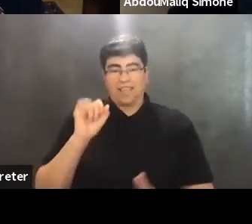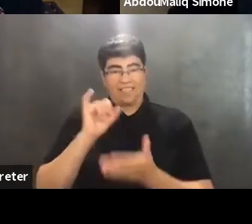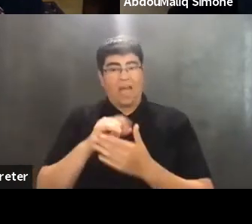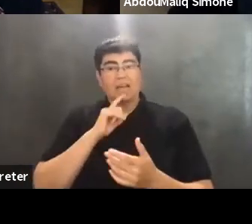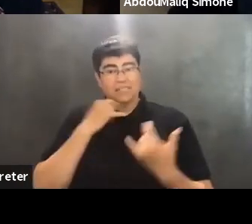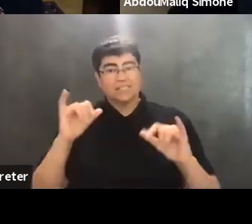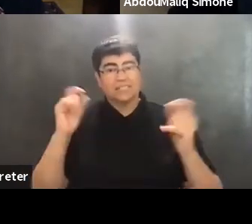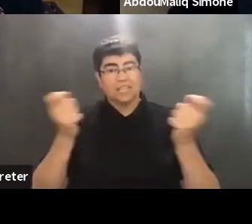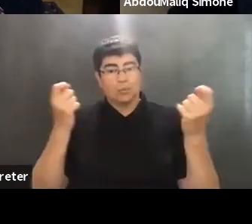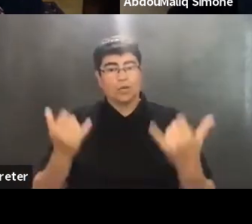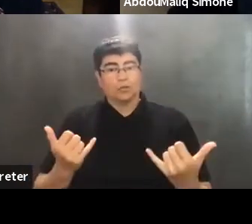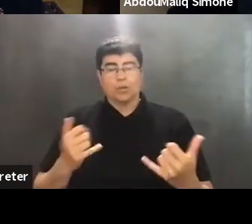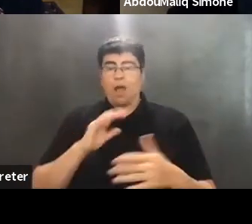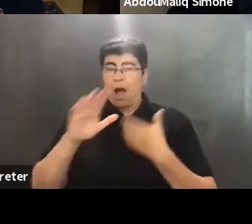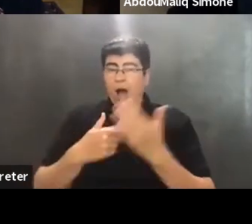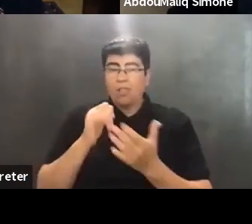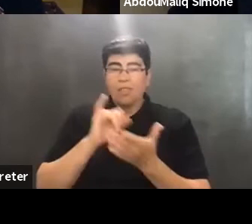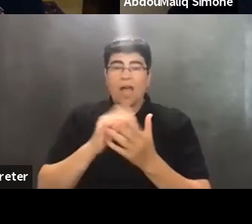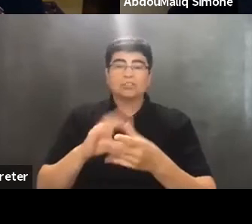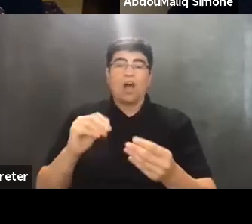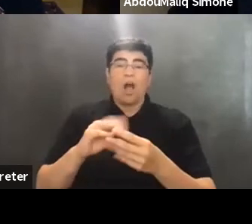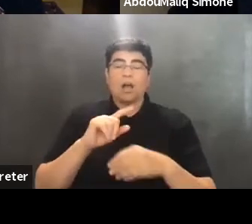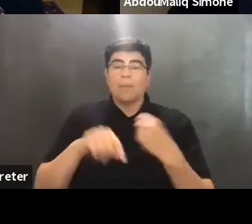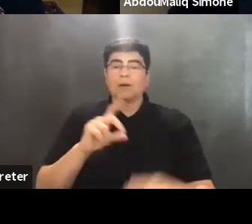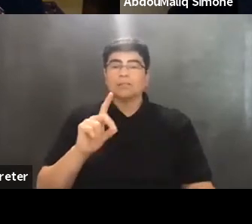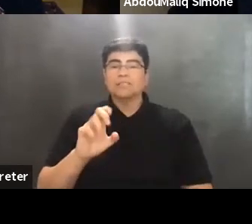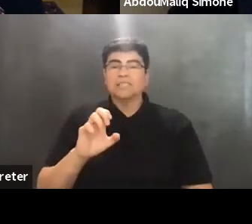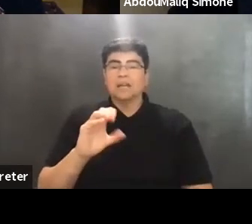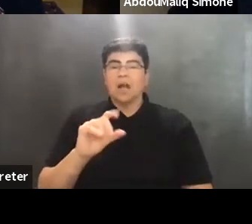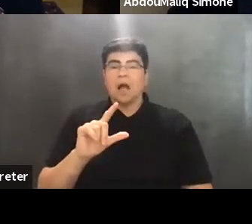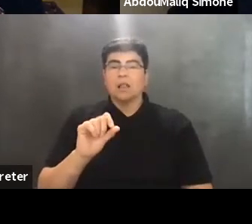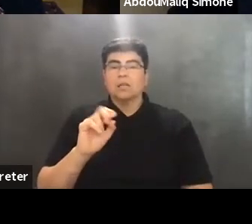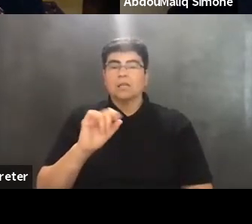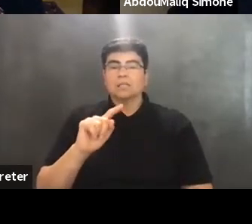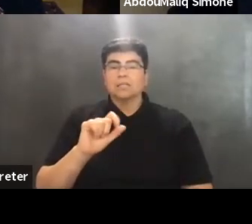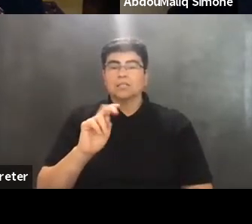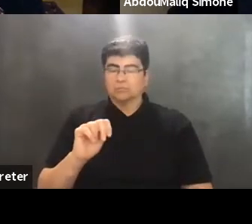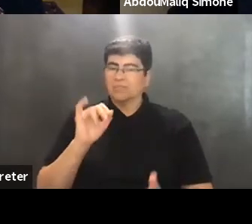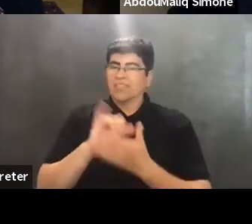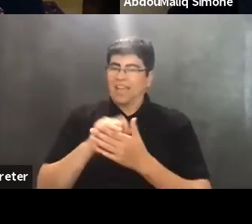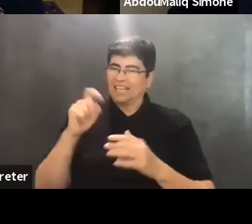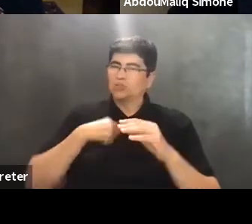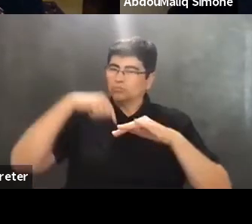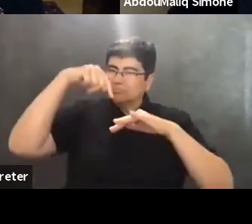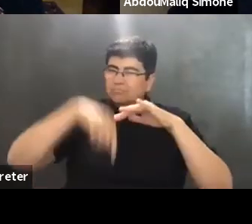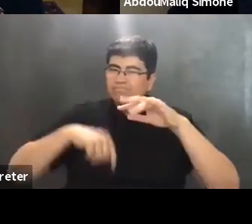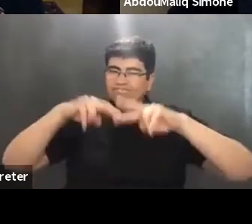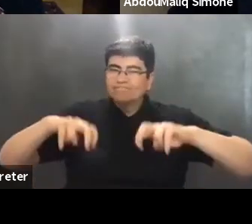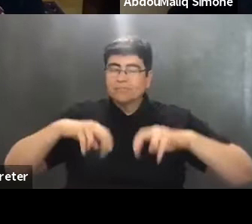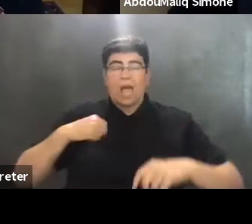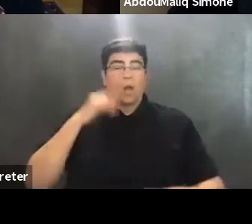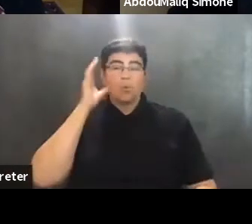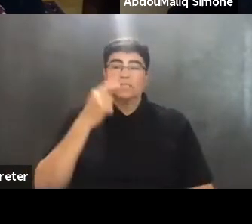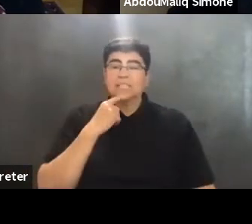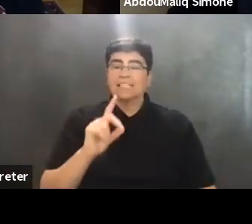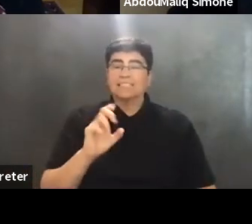all the talk about decolonization, I think, needs to go much more deeply. And I would say decolonization is